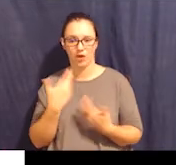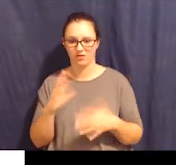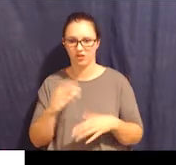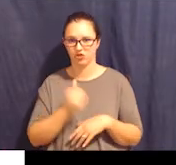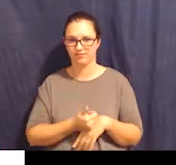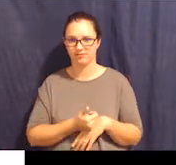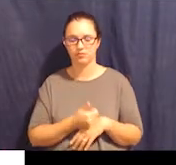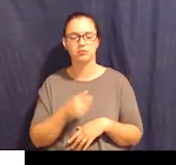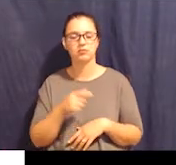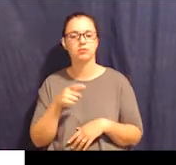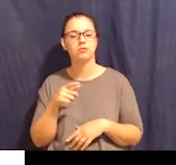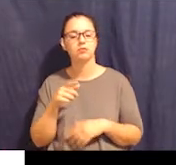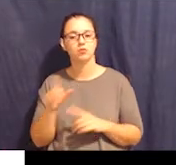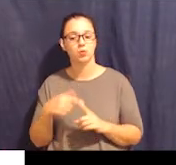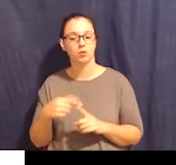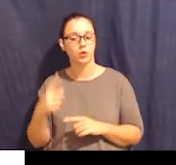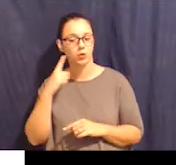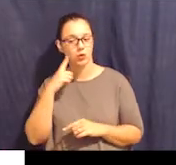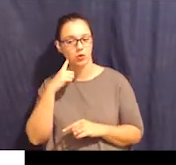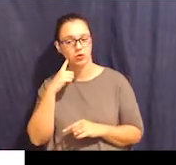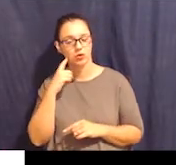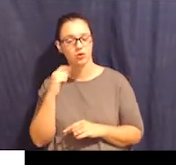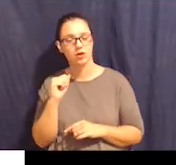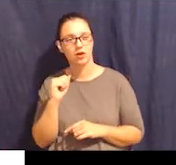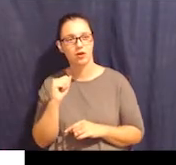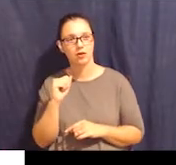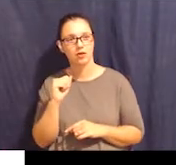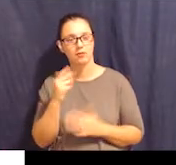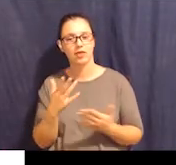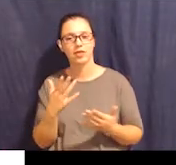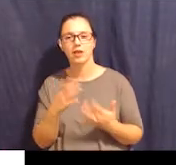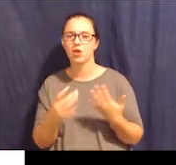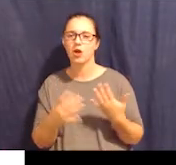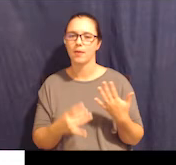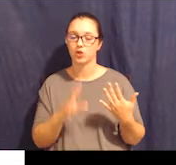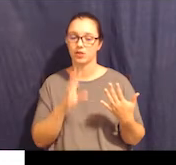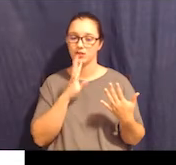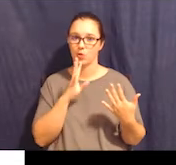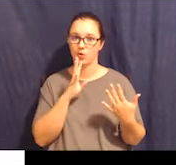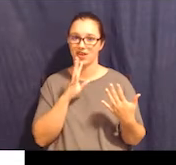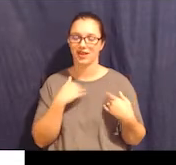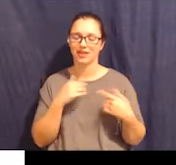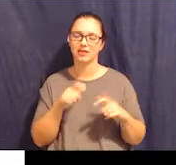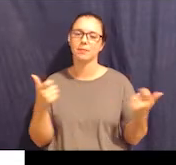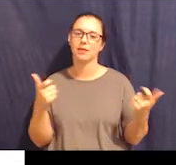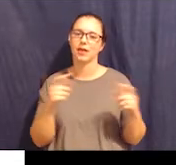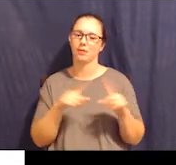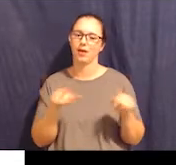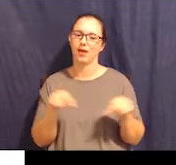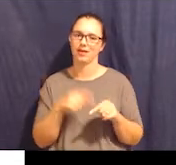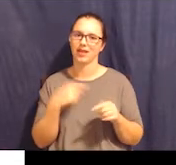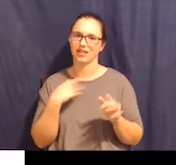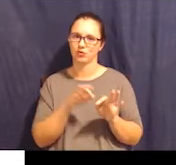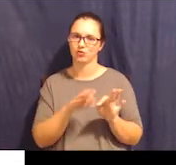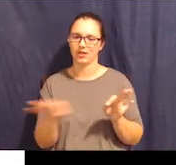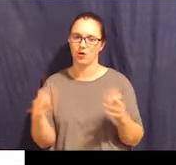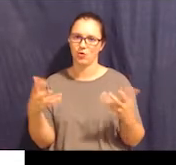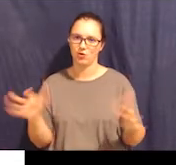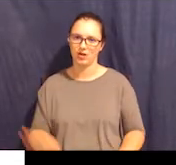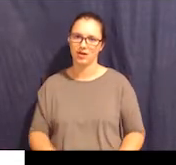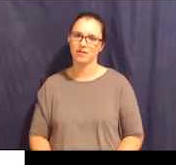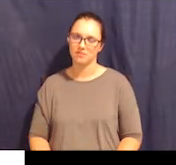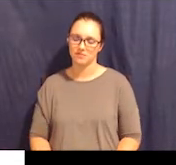thing, the option spoken, there's a big button that has that written out. So I tend to combine verbal me